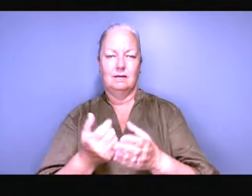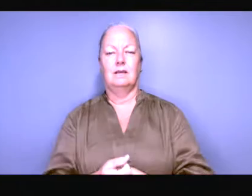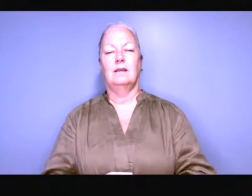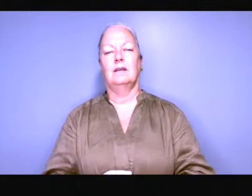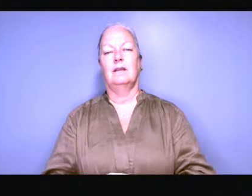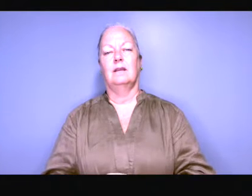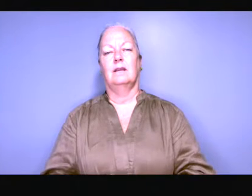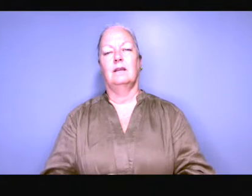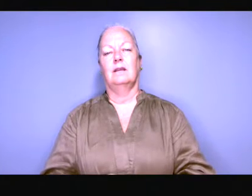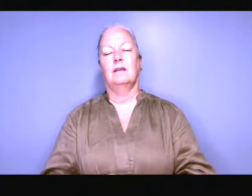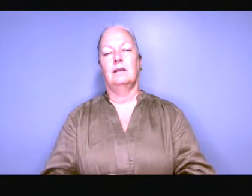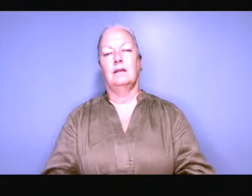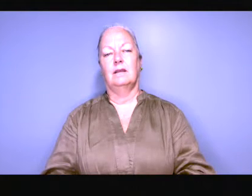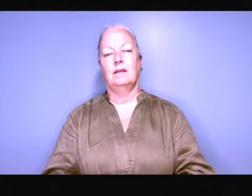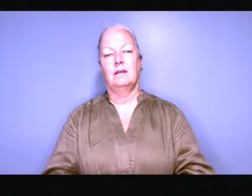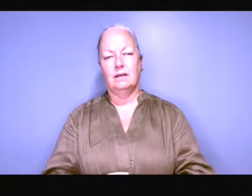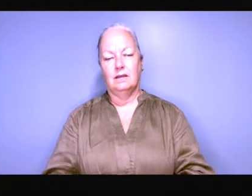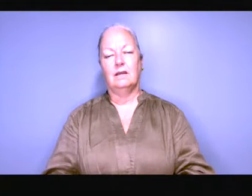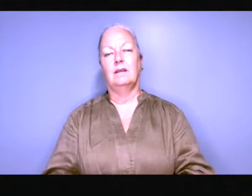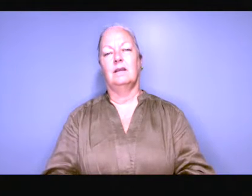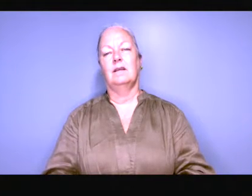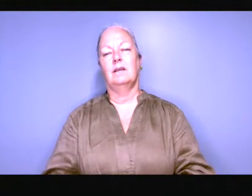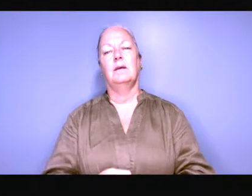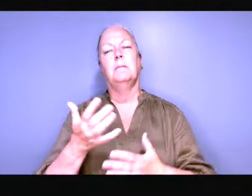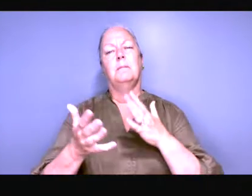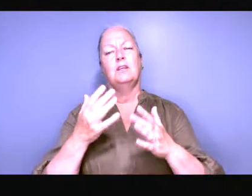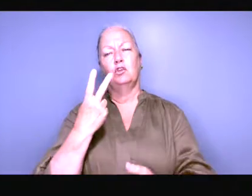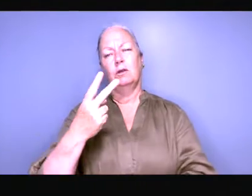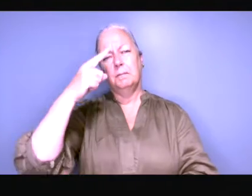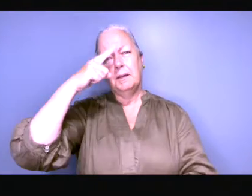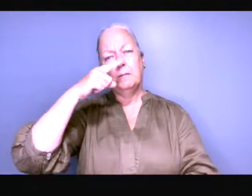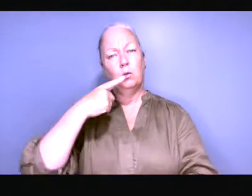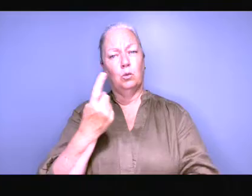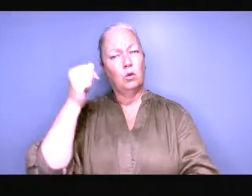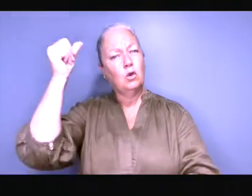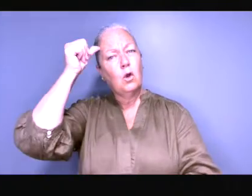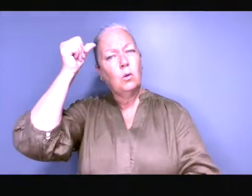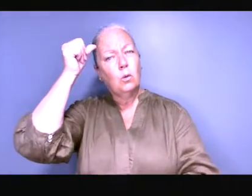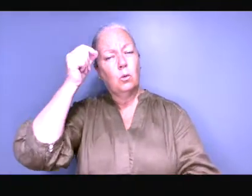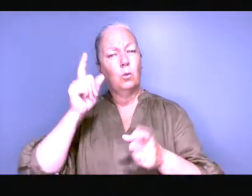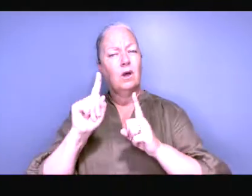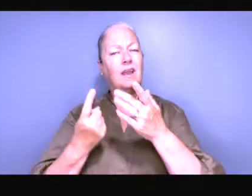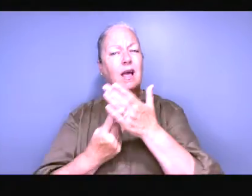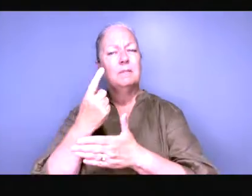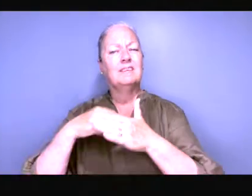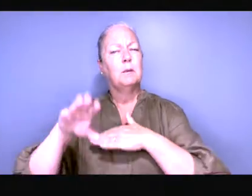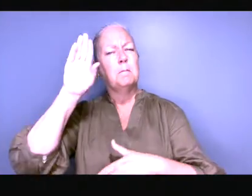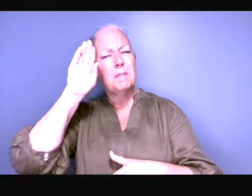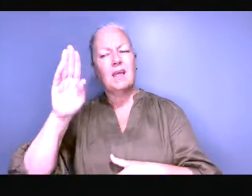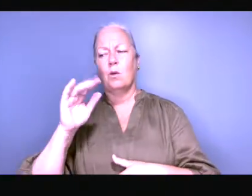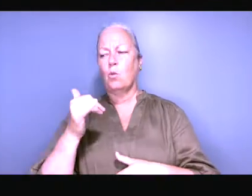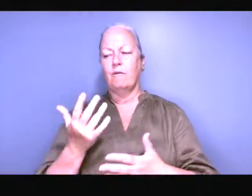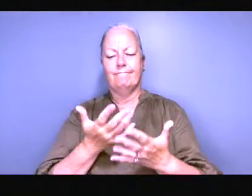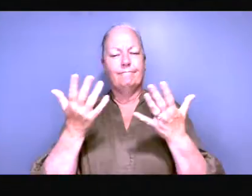and therefore since there are usually only two people who are